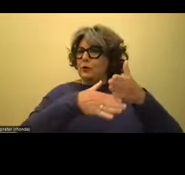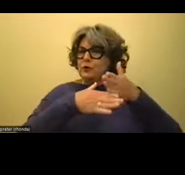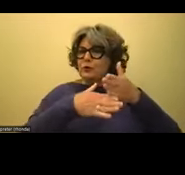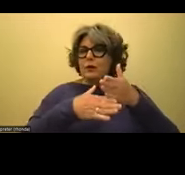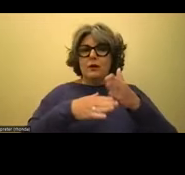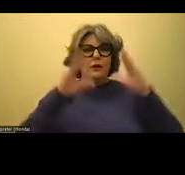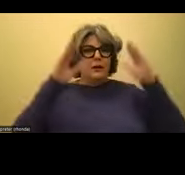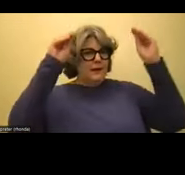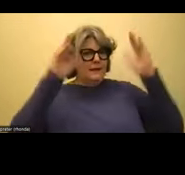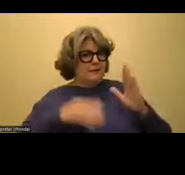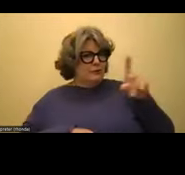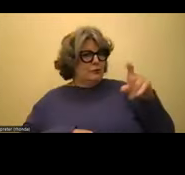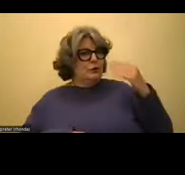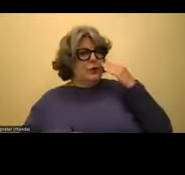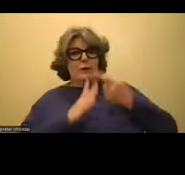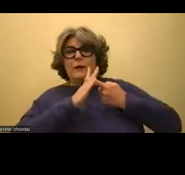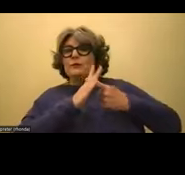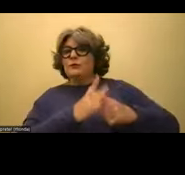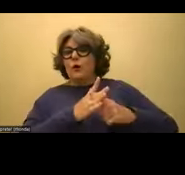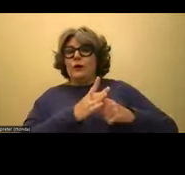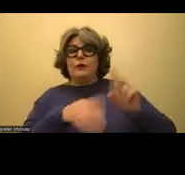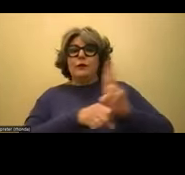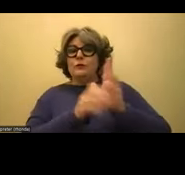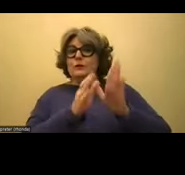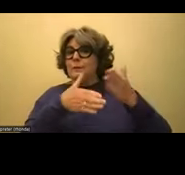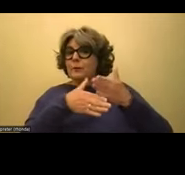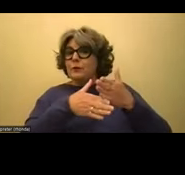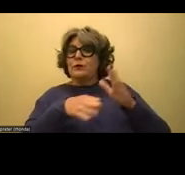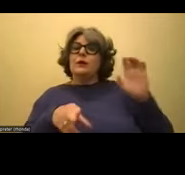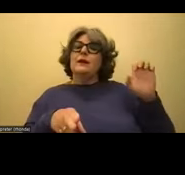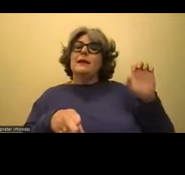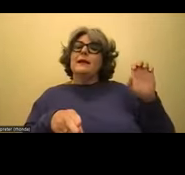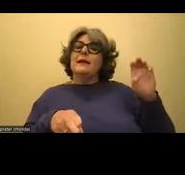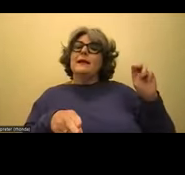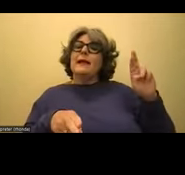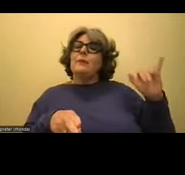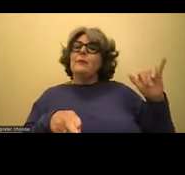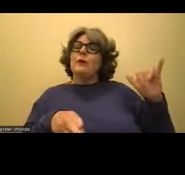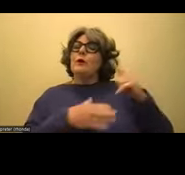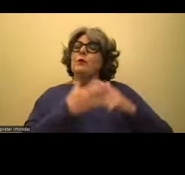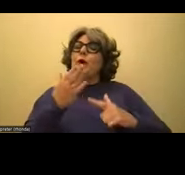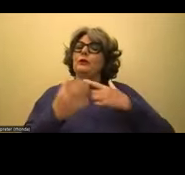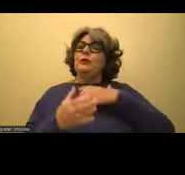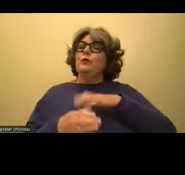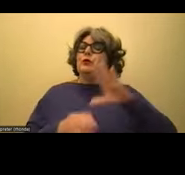an educator know about getting started? Emory, what do you wish your teachers understood about Bookshare?